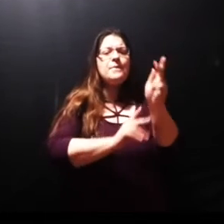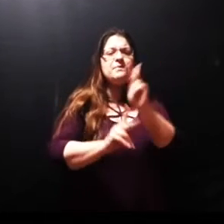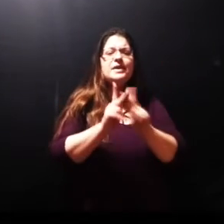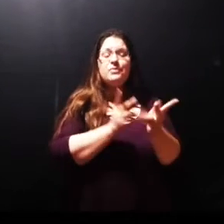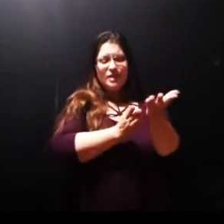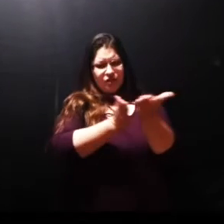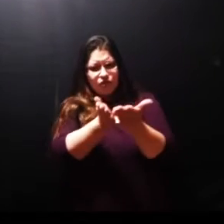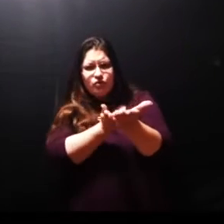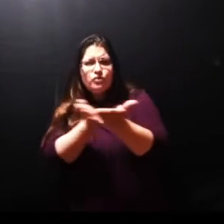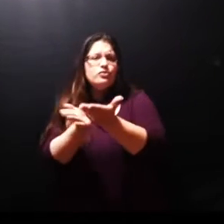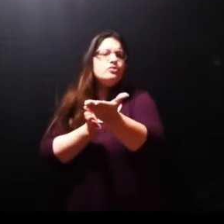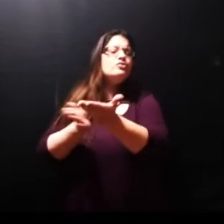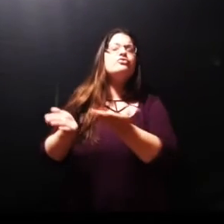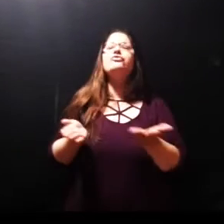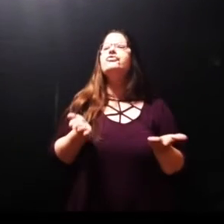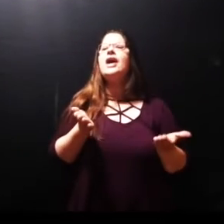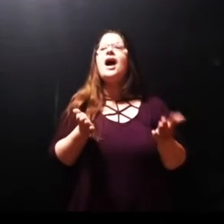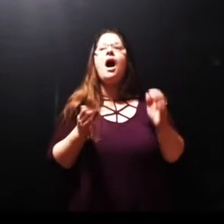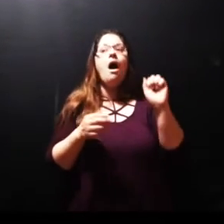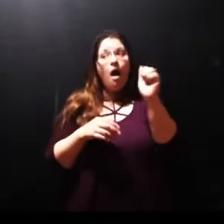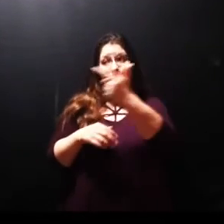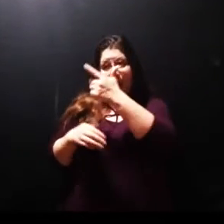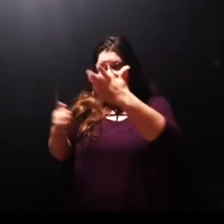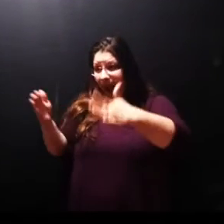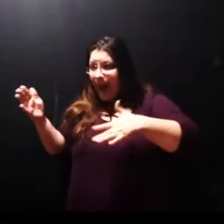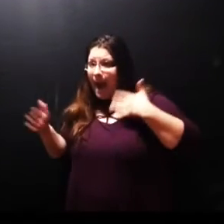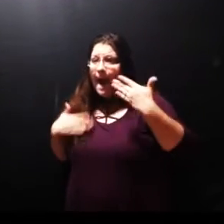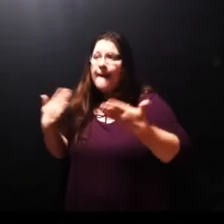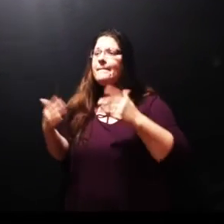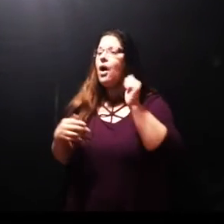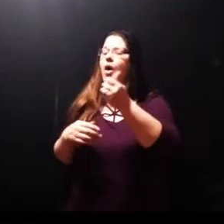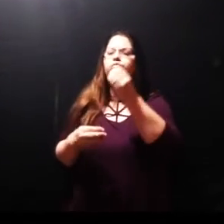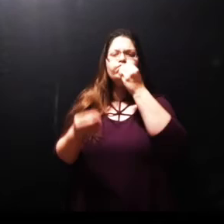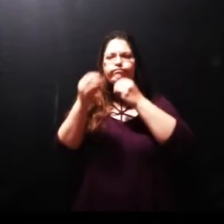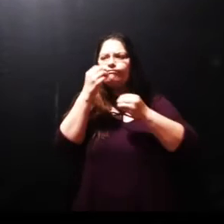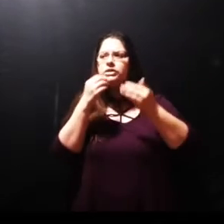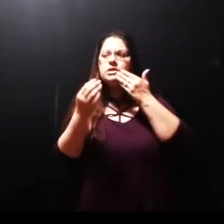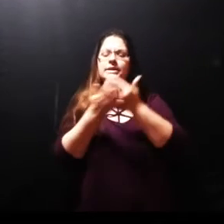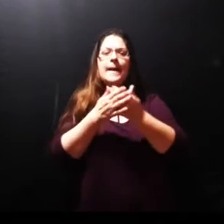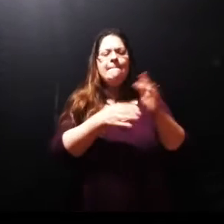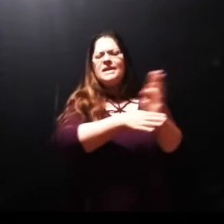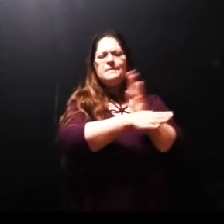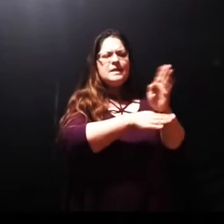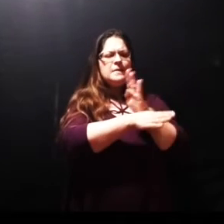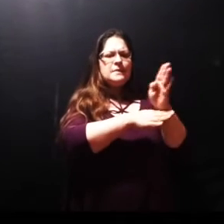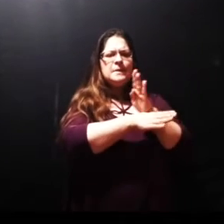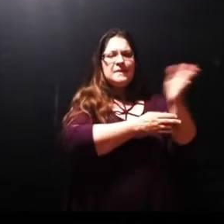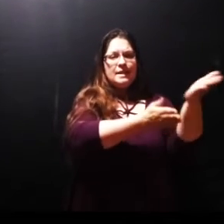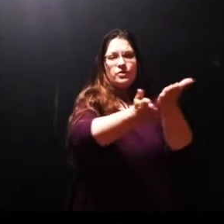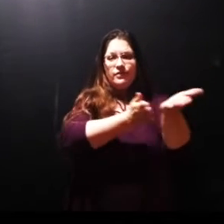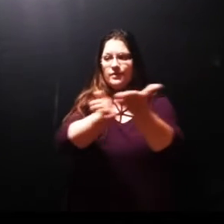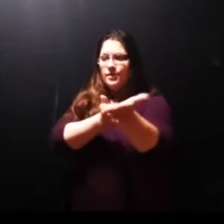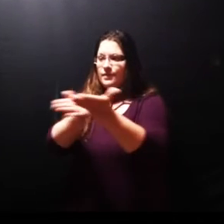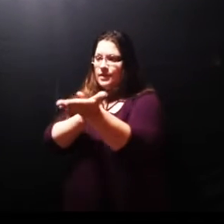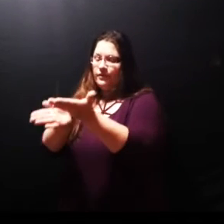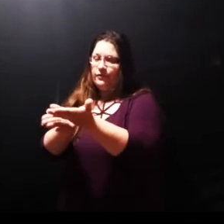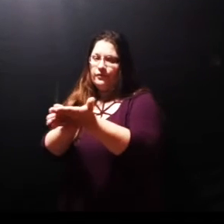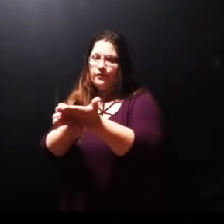make sure everybody is served and everybody is comfortable and everybody is happy and she has a constant blur of motion just going back and